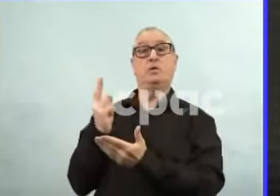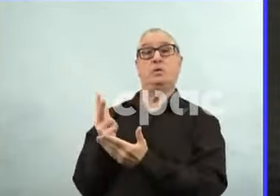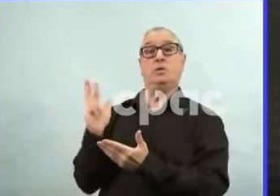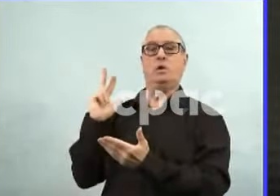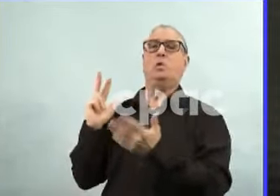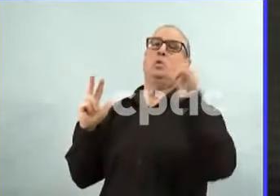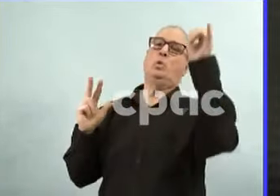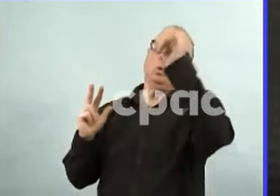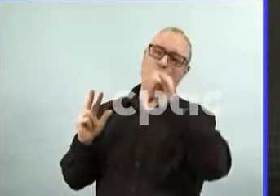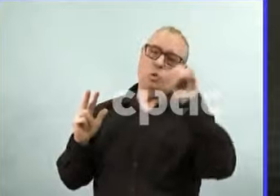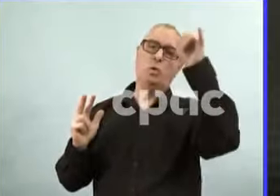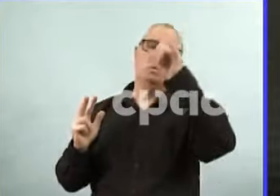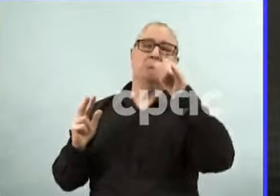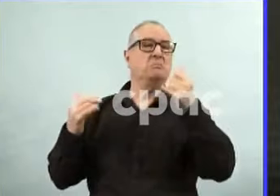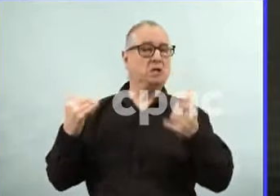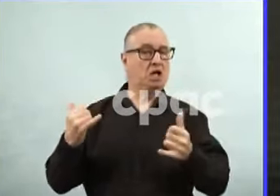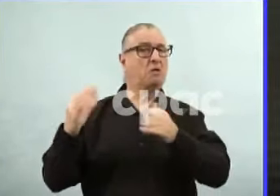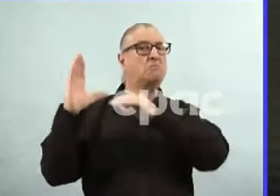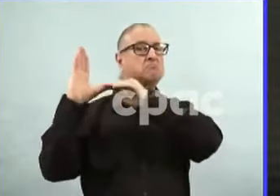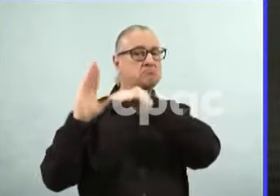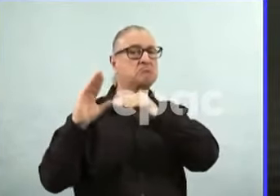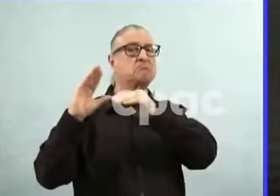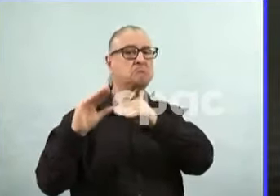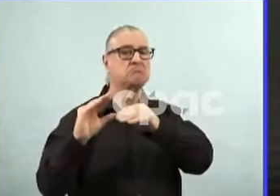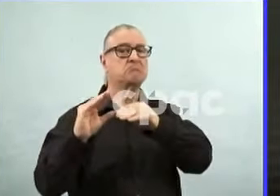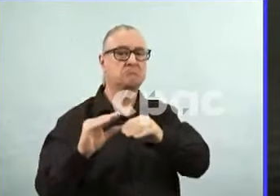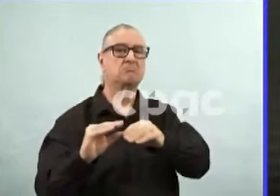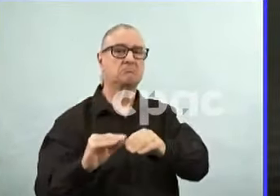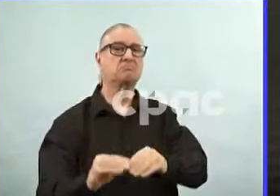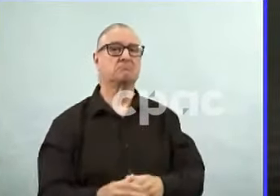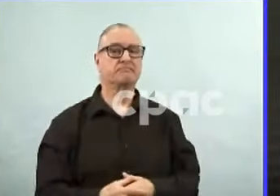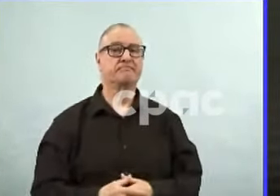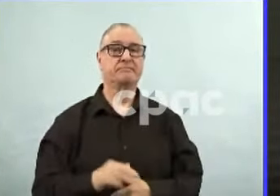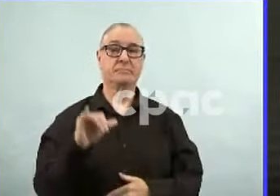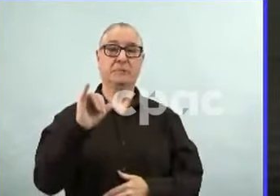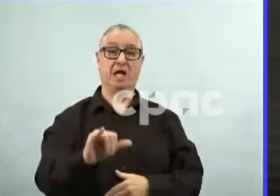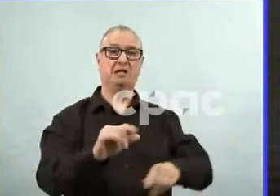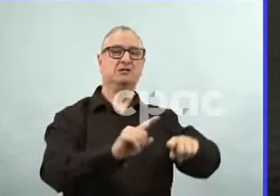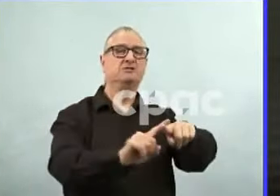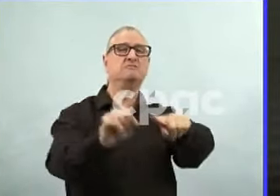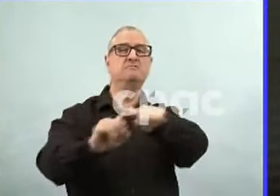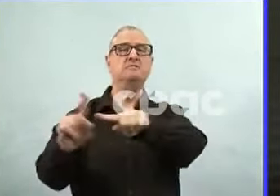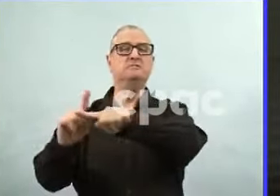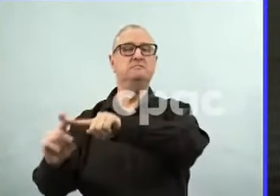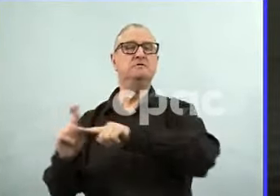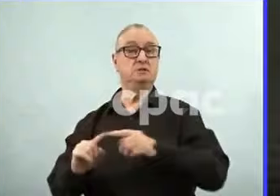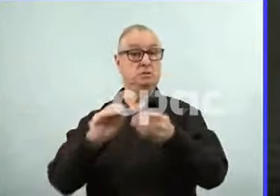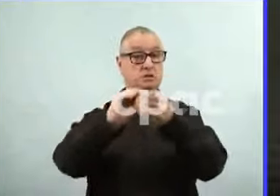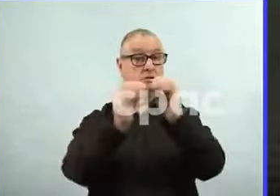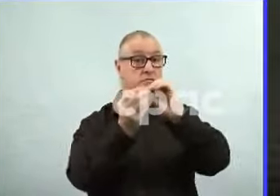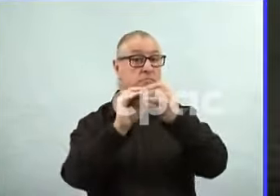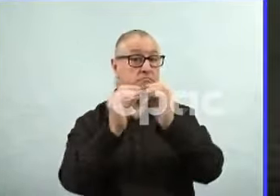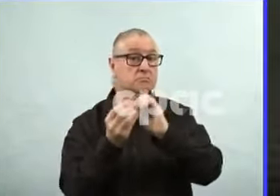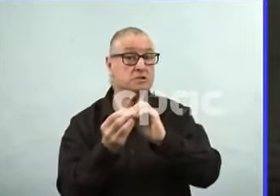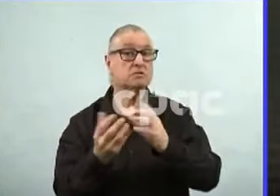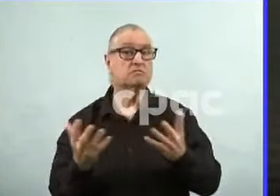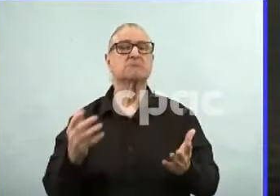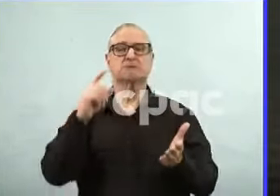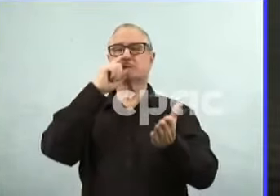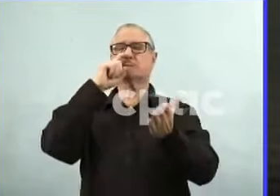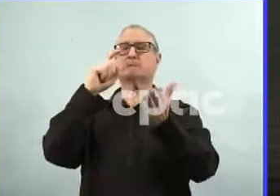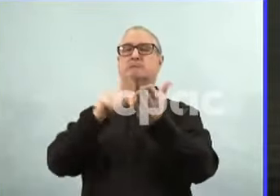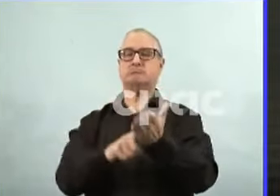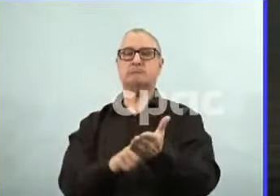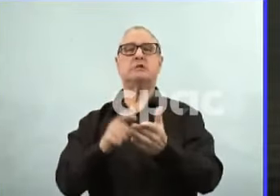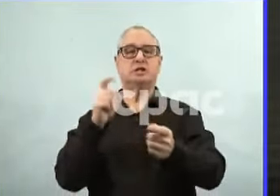there's less cases being generated in different institutions and different businesses in Manitoba on a week-to-week basis over the past several weeks. You know, our